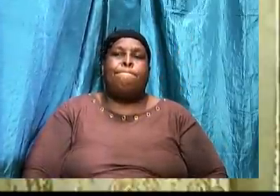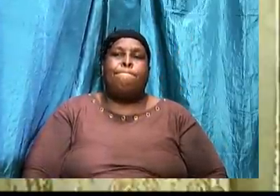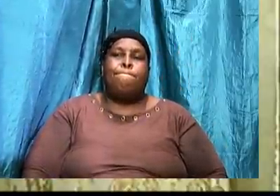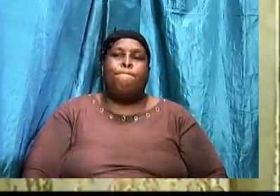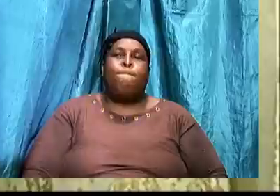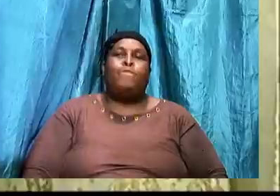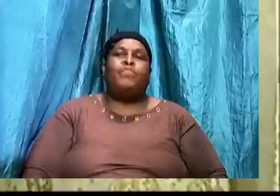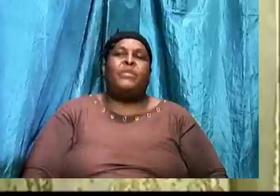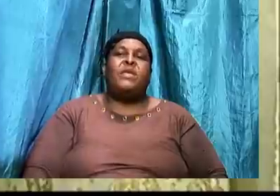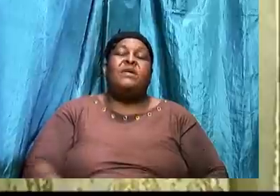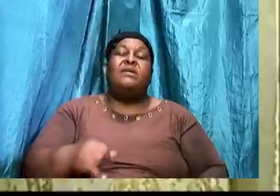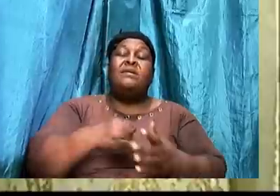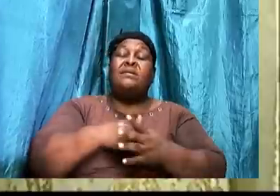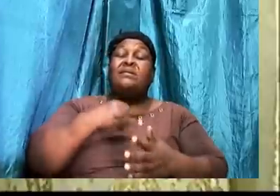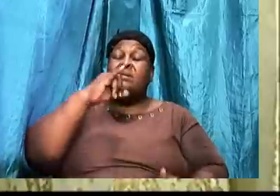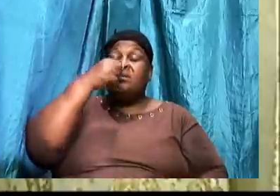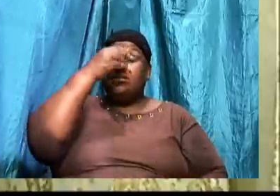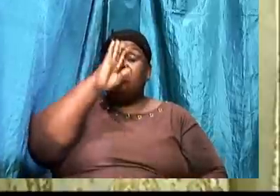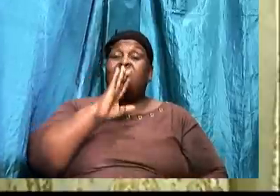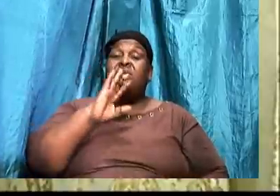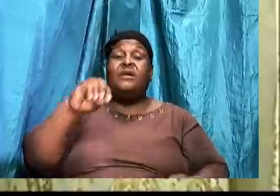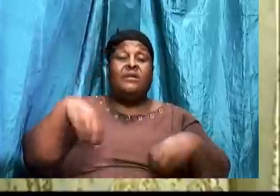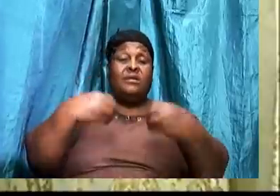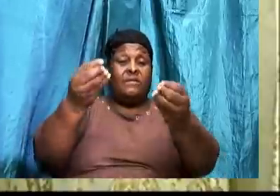It is God that gave you the job.